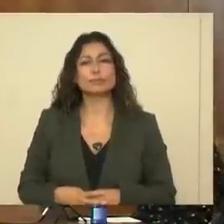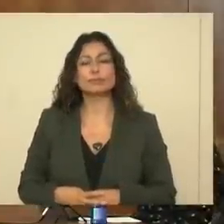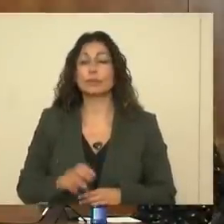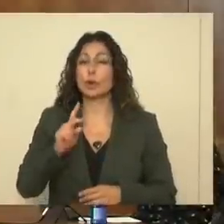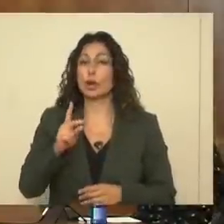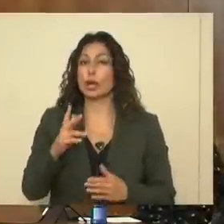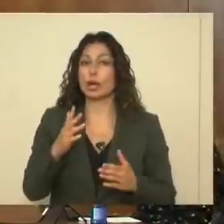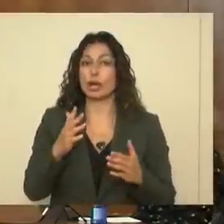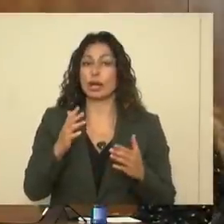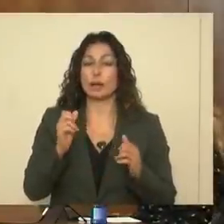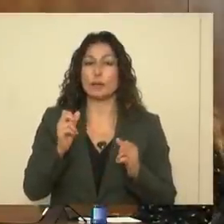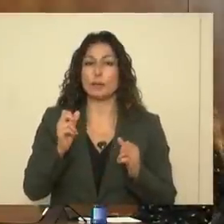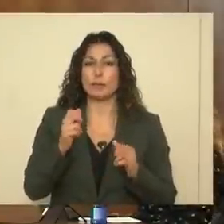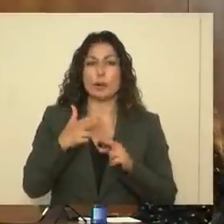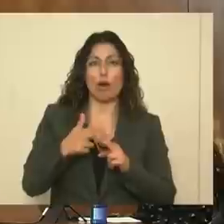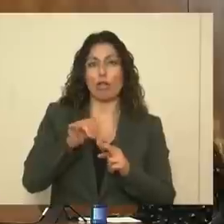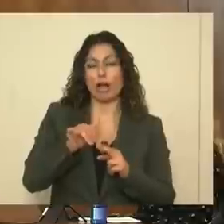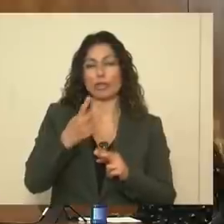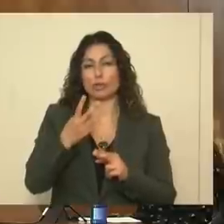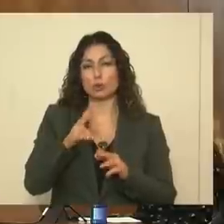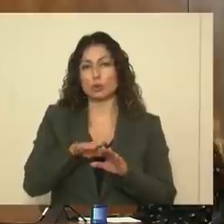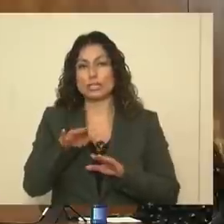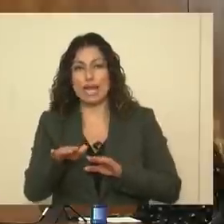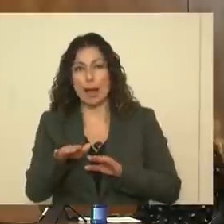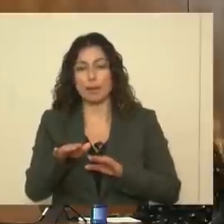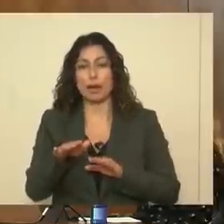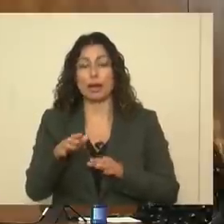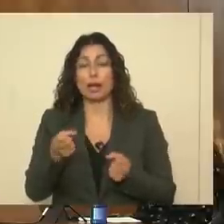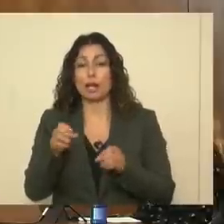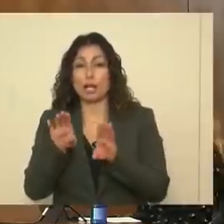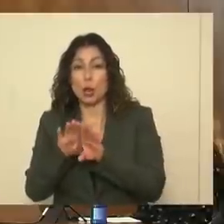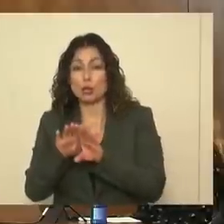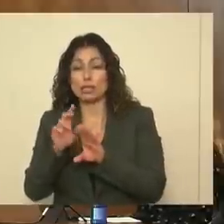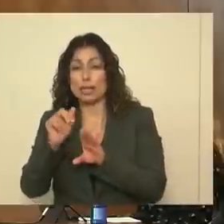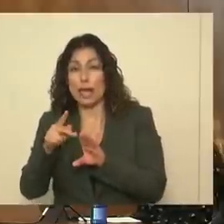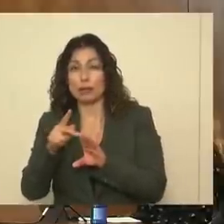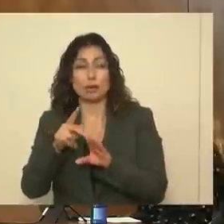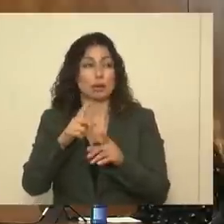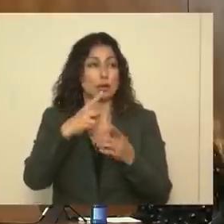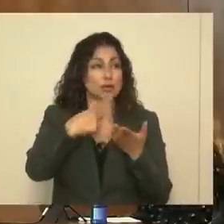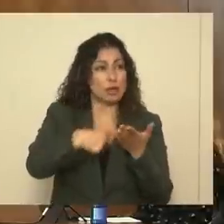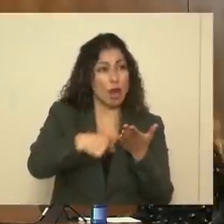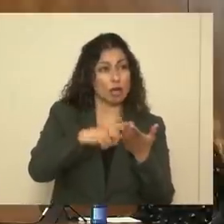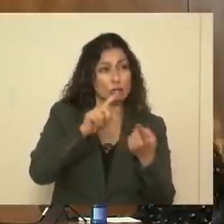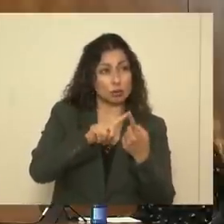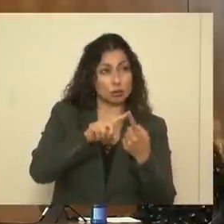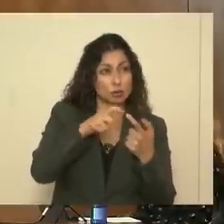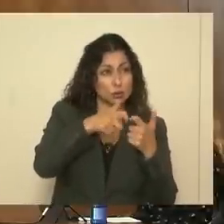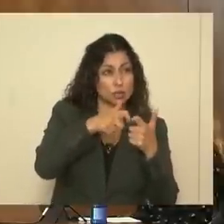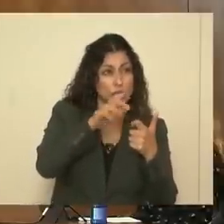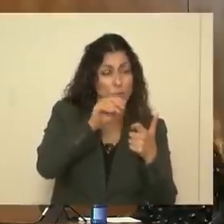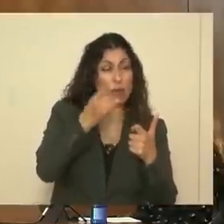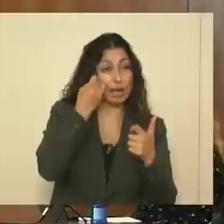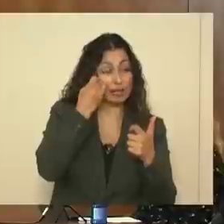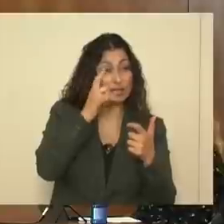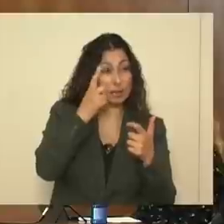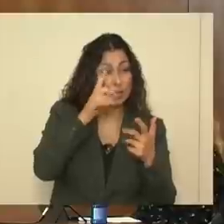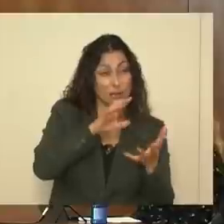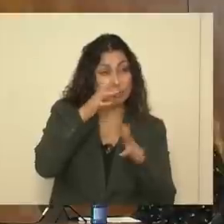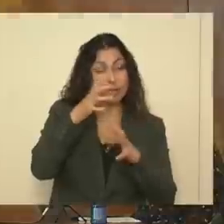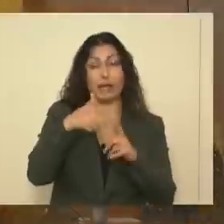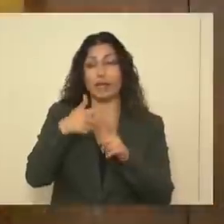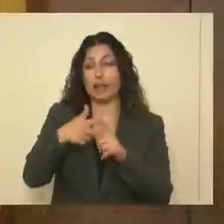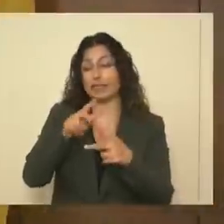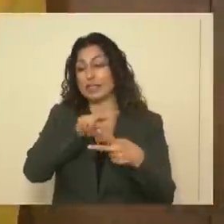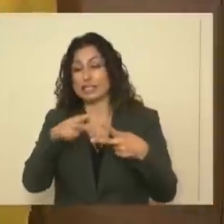We're going call that the two-step program. We've closed the gap by talking to utility companies. If something goes wrong, you've got the stopgap, two-step,